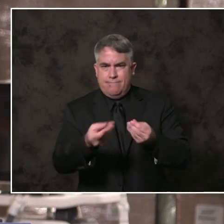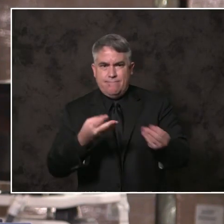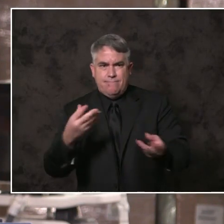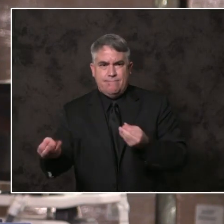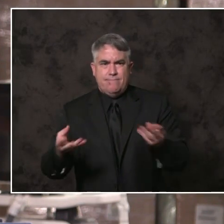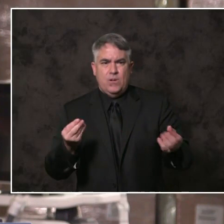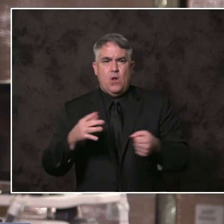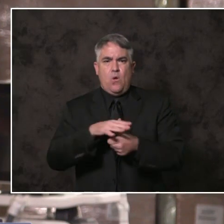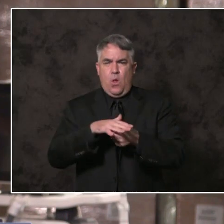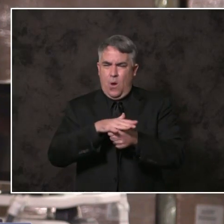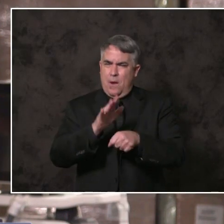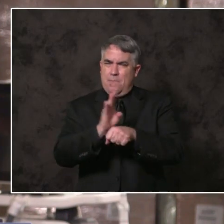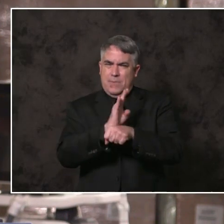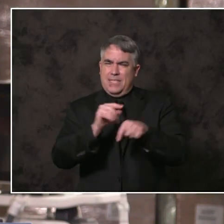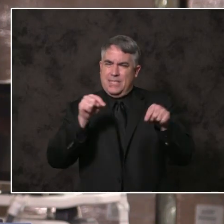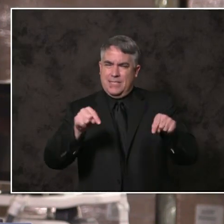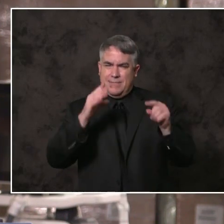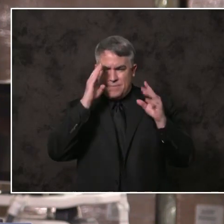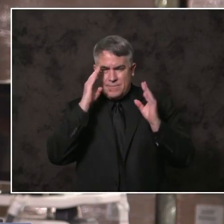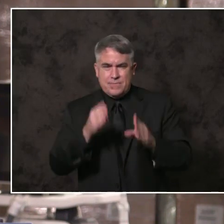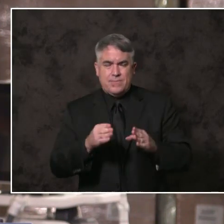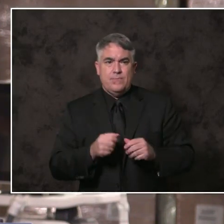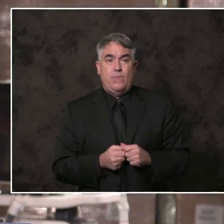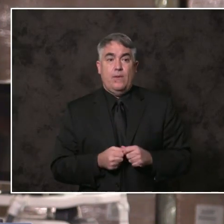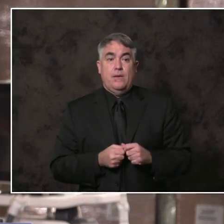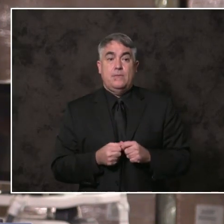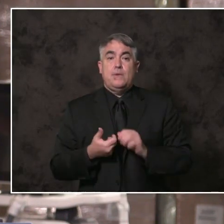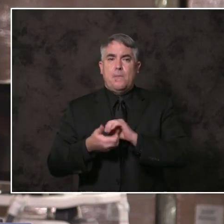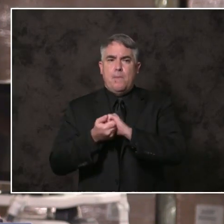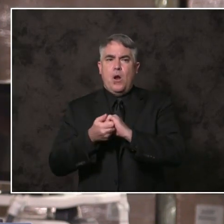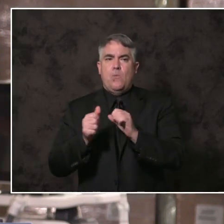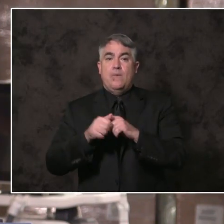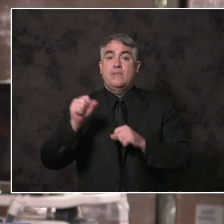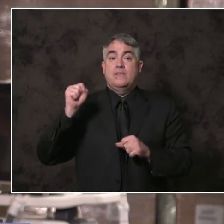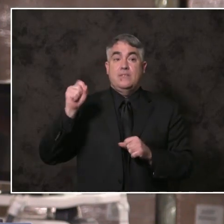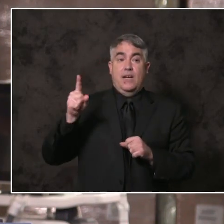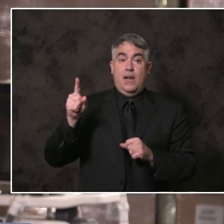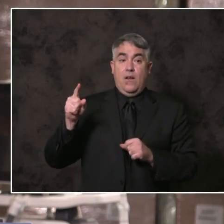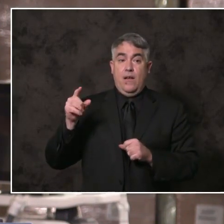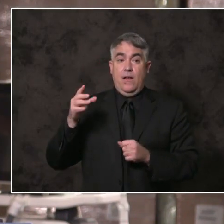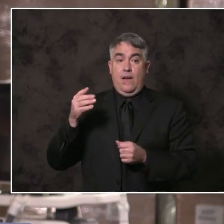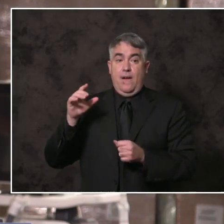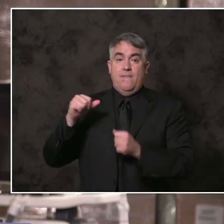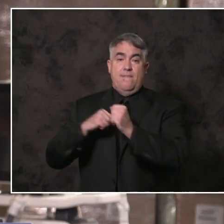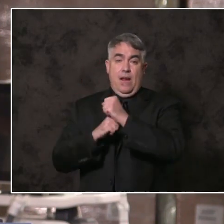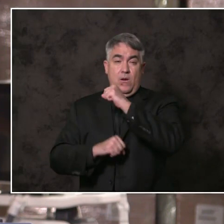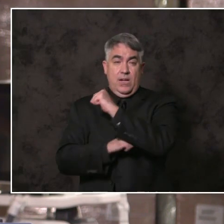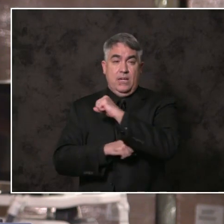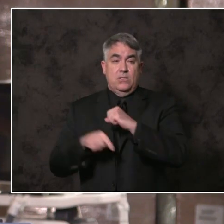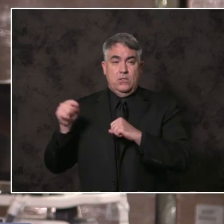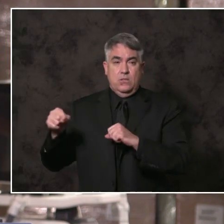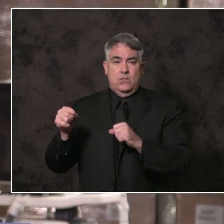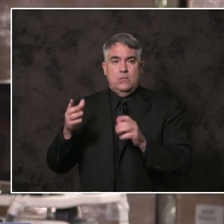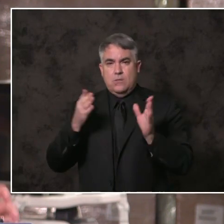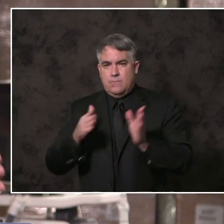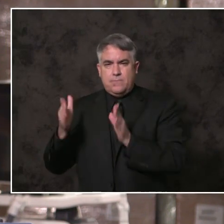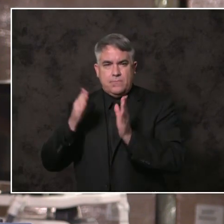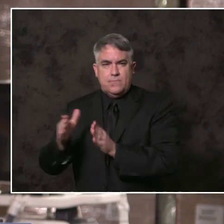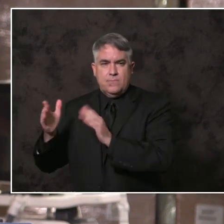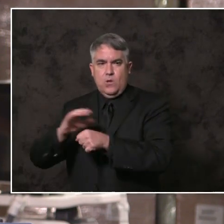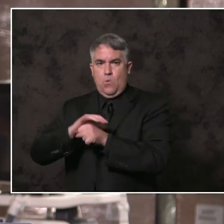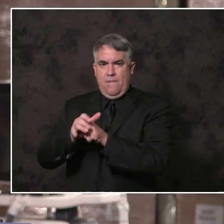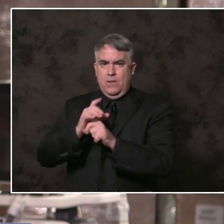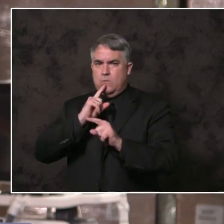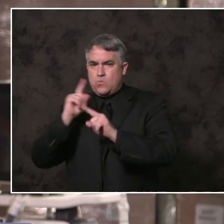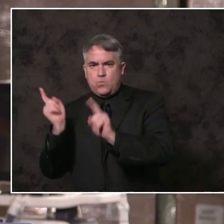San Diegans they employ. In partnership with the San Diego Foundation we organized the COVID-19 Community Response Fund. Aiding